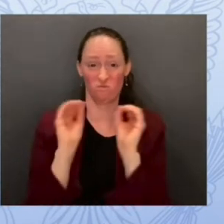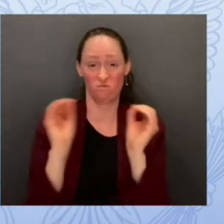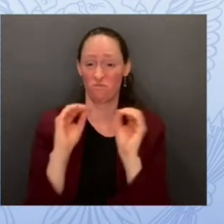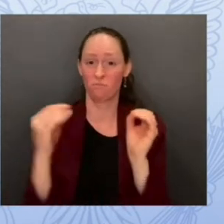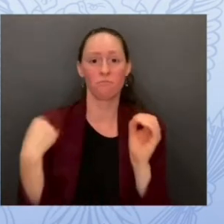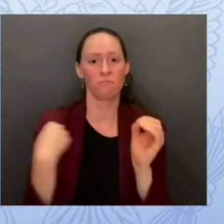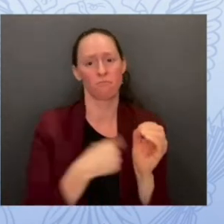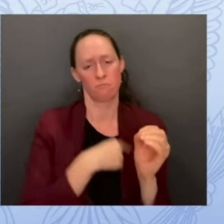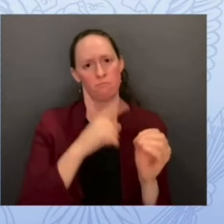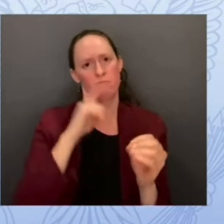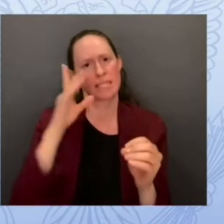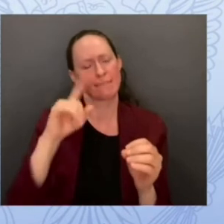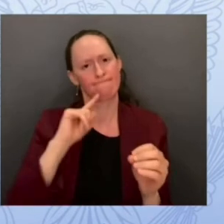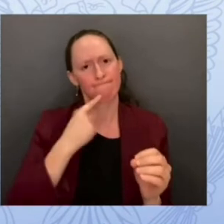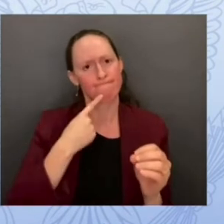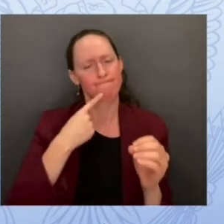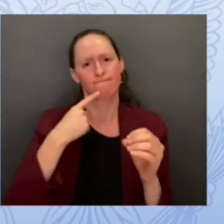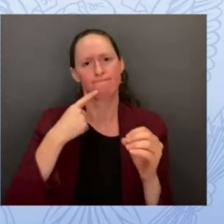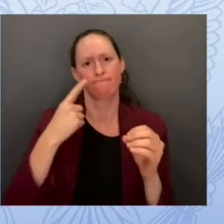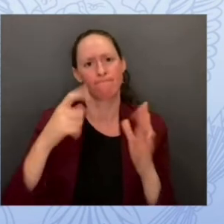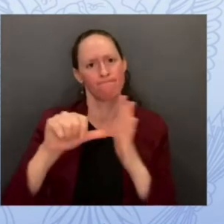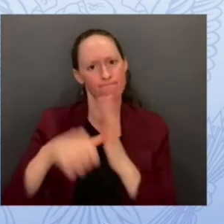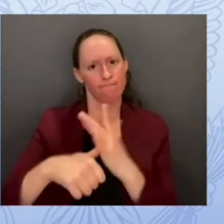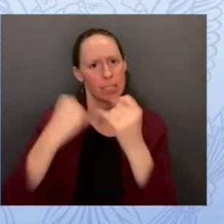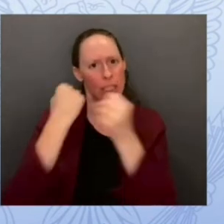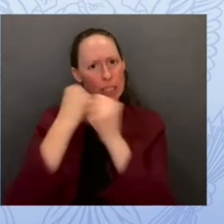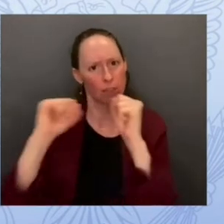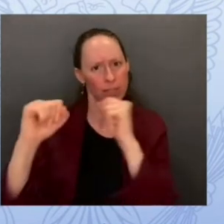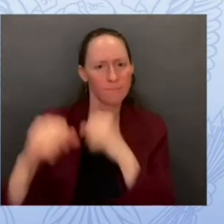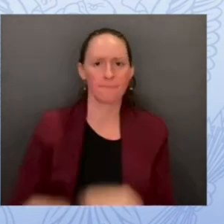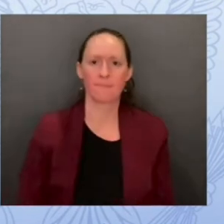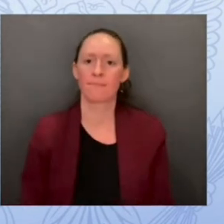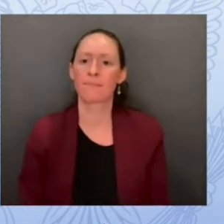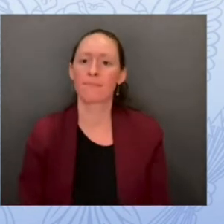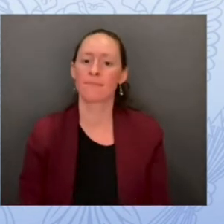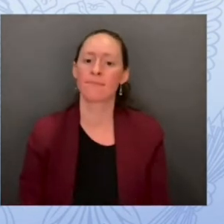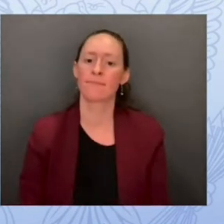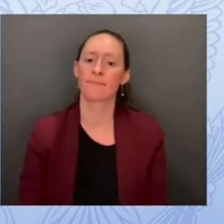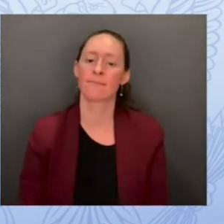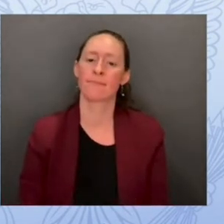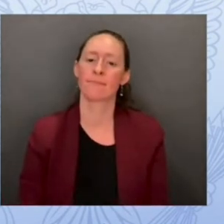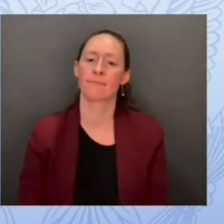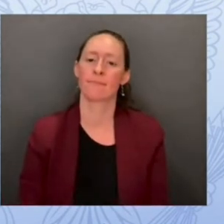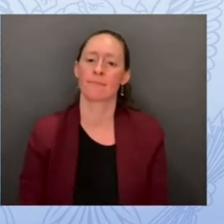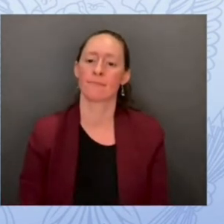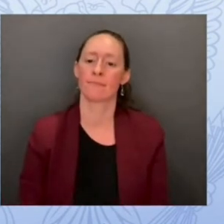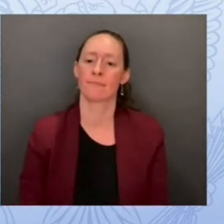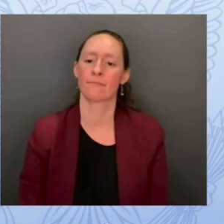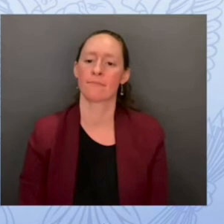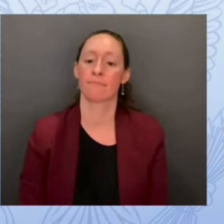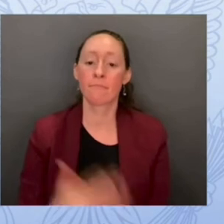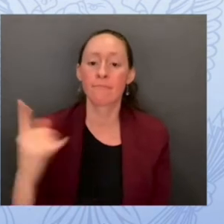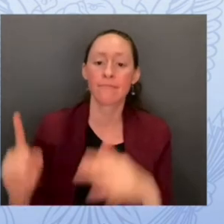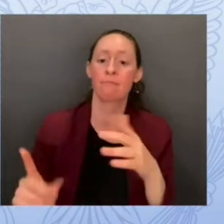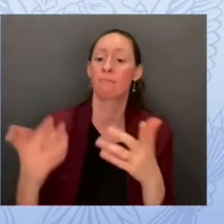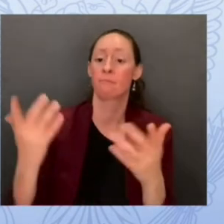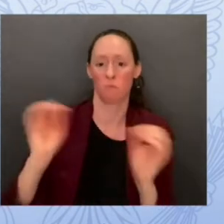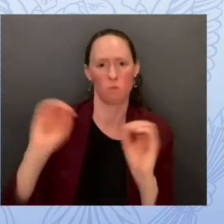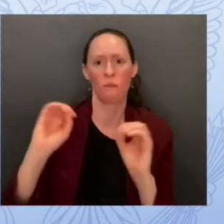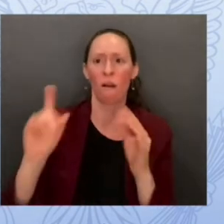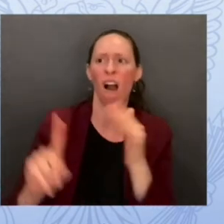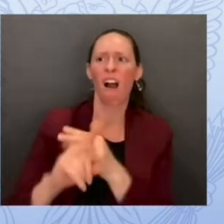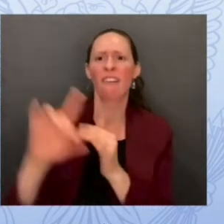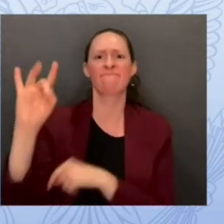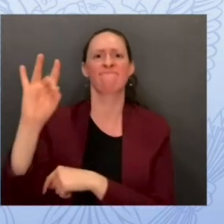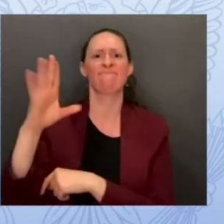noting that there's never been a reported ransomware attack on a chromebook or any device running chrome